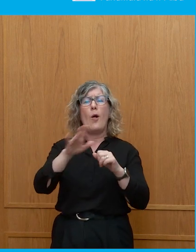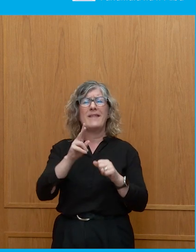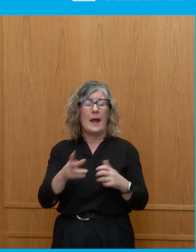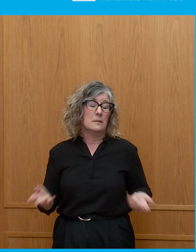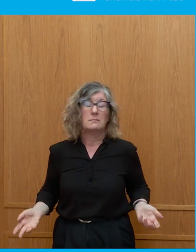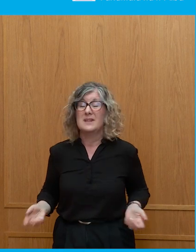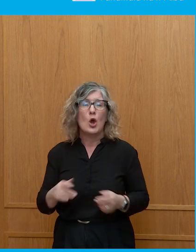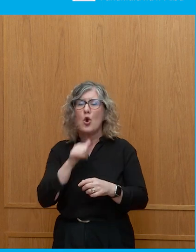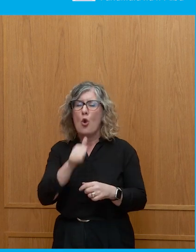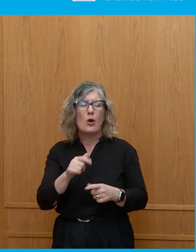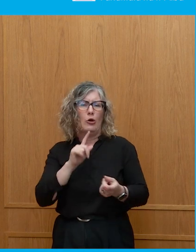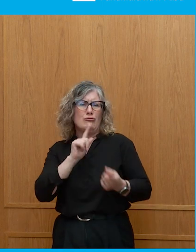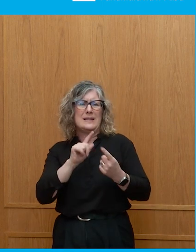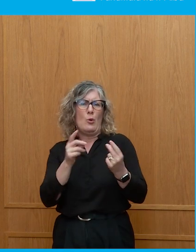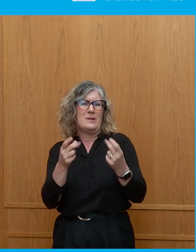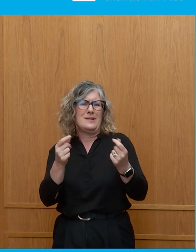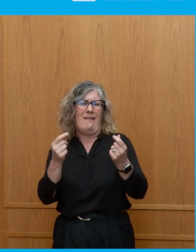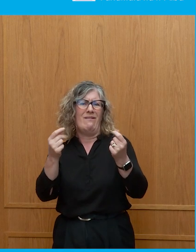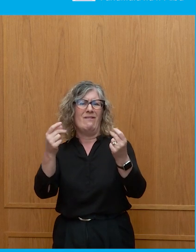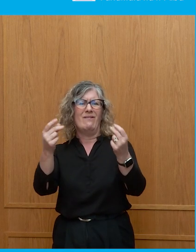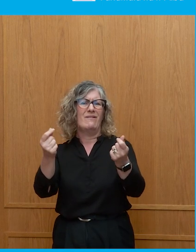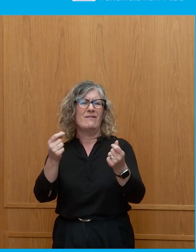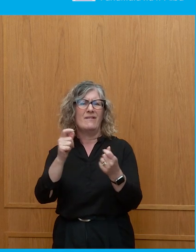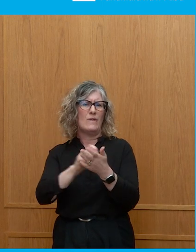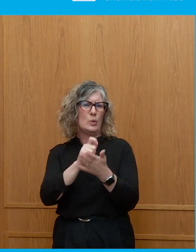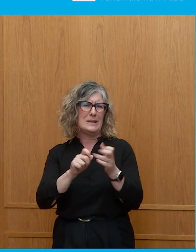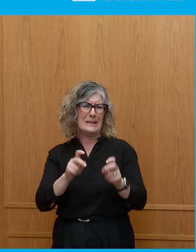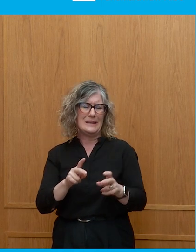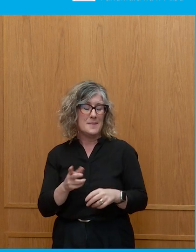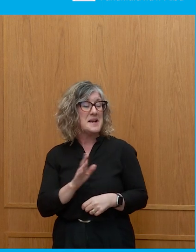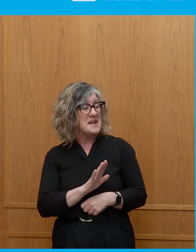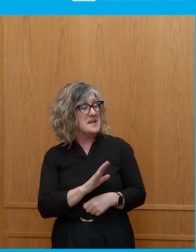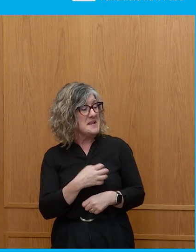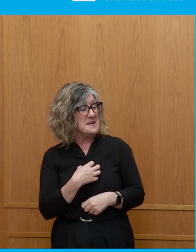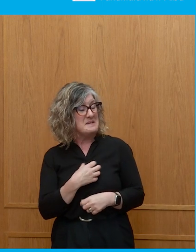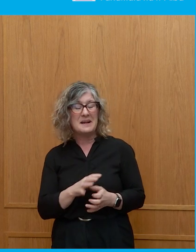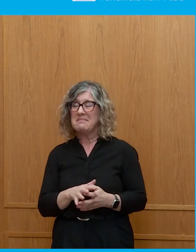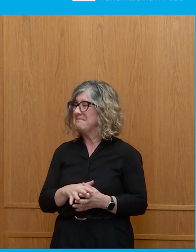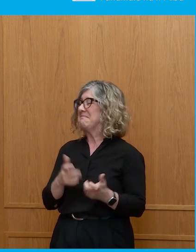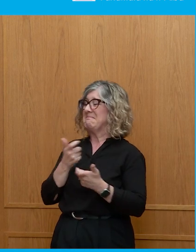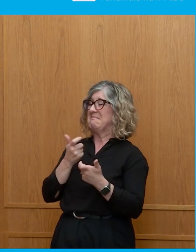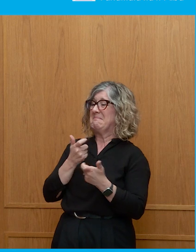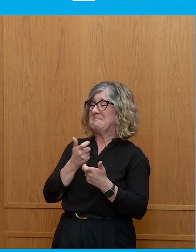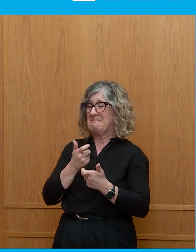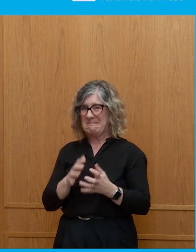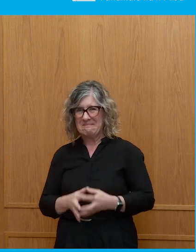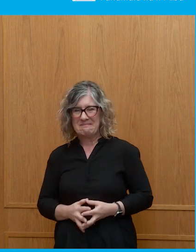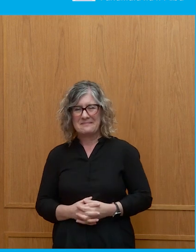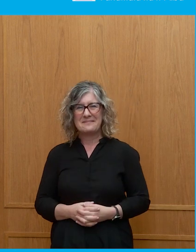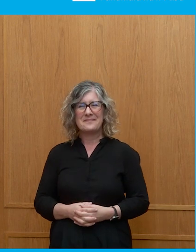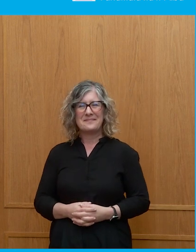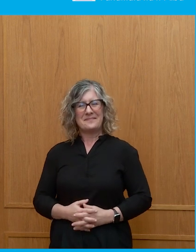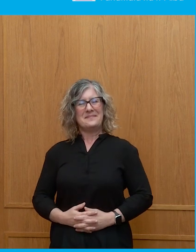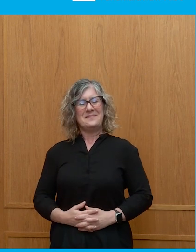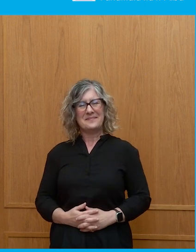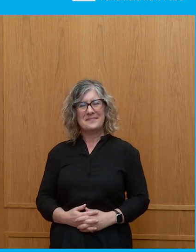-responsive. Well, it's something. – You're right. I hope you've all been thinking up. You're thinking